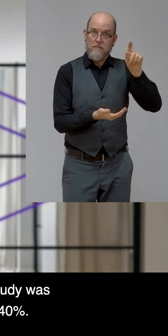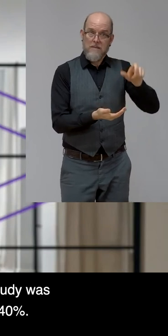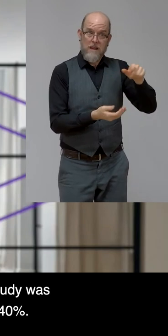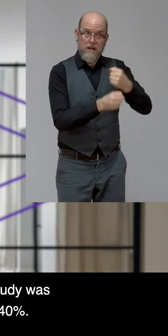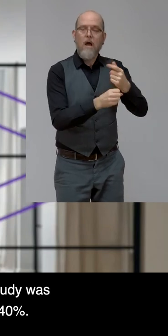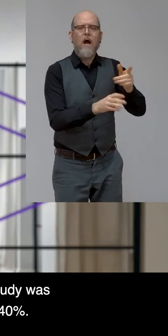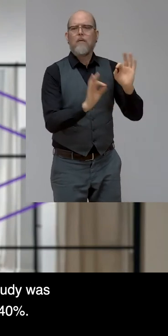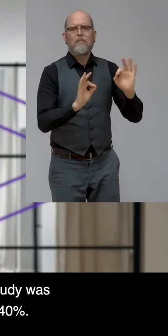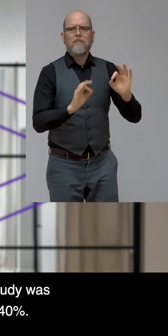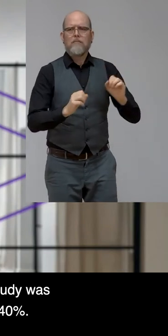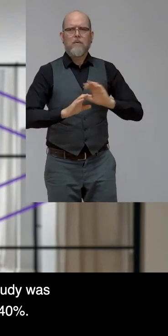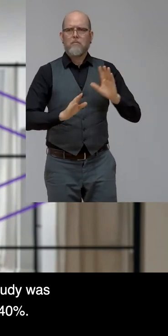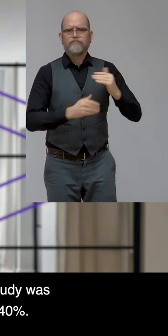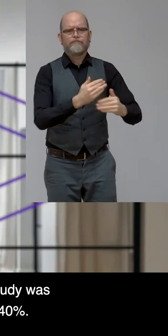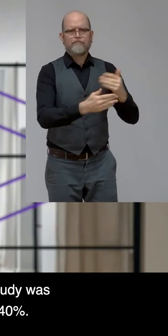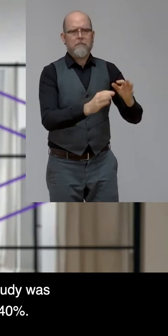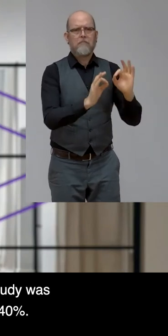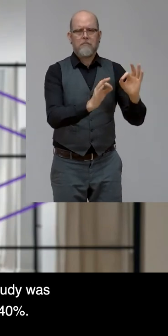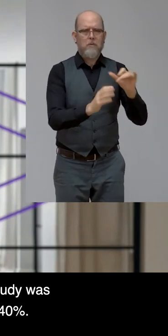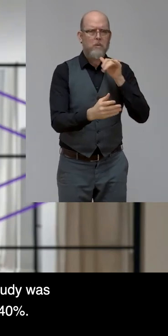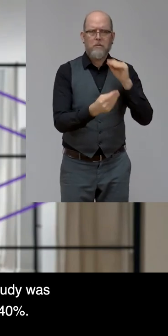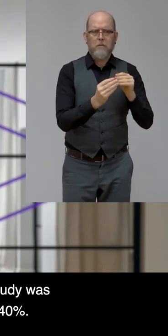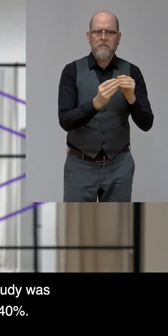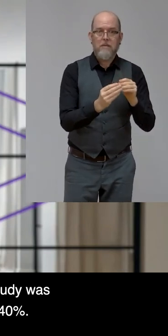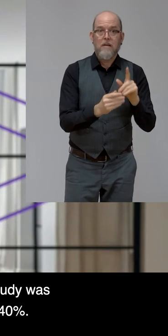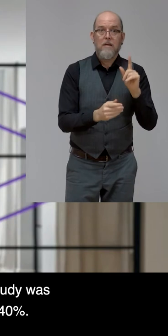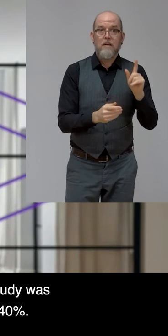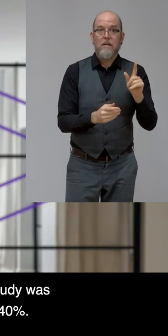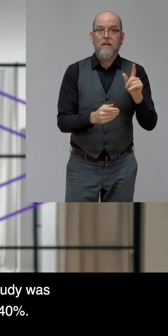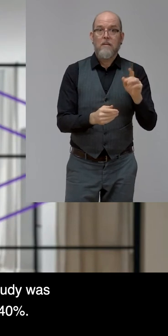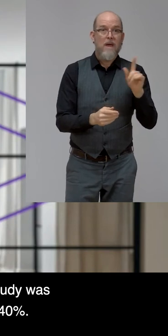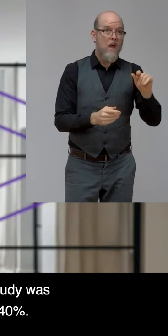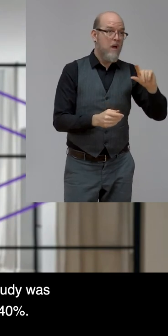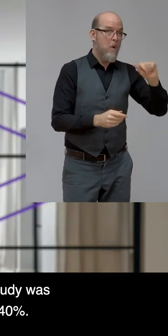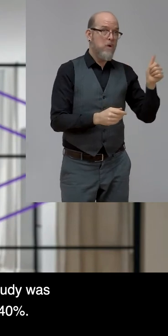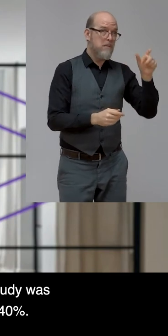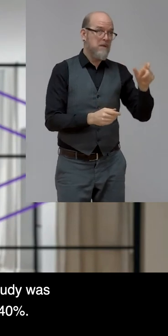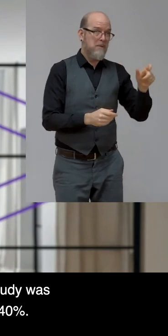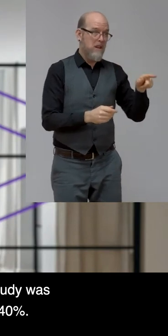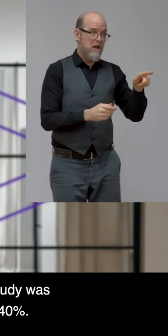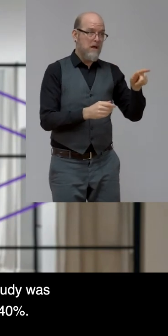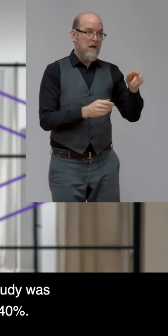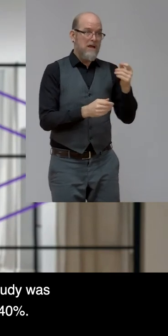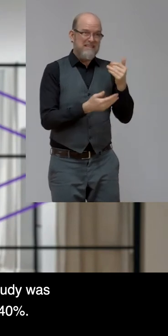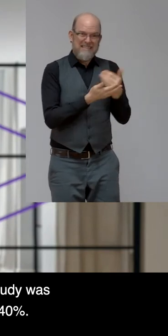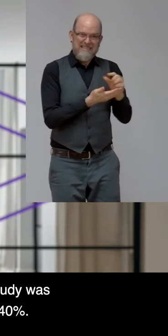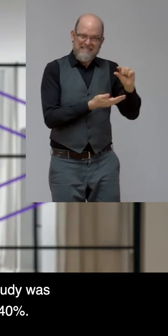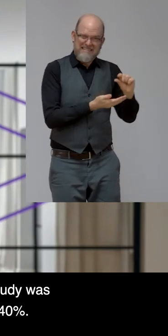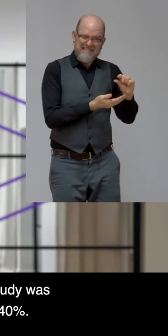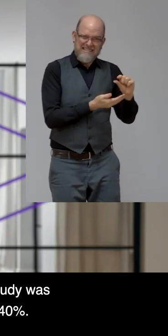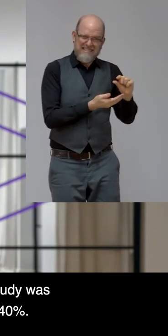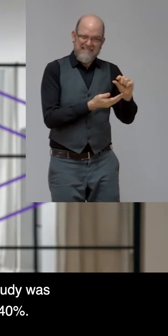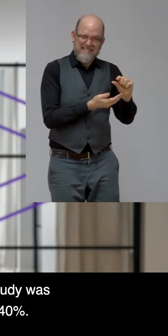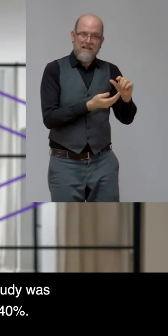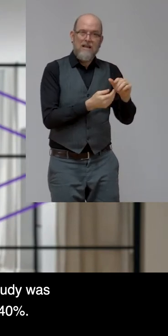And it was like the six months between, it was six months, August 2020, right, where this study